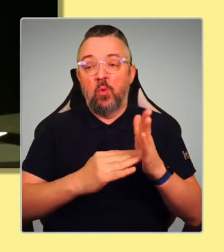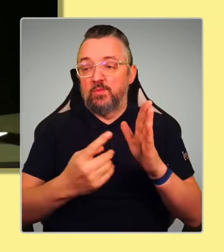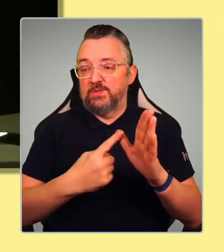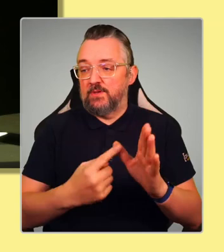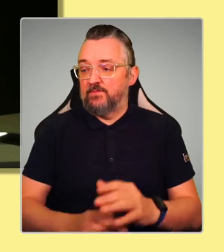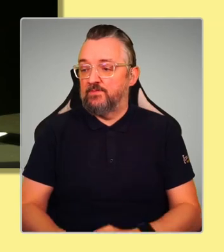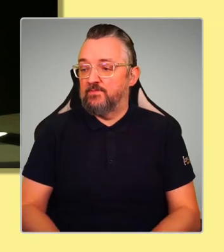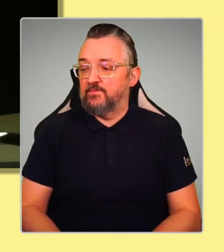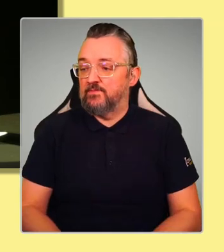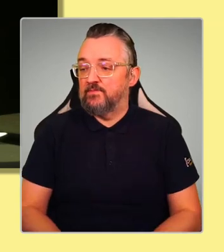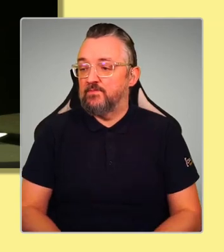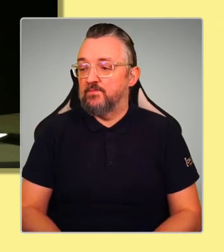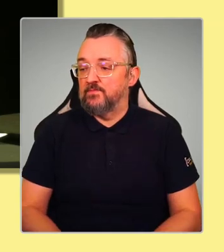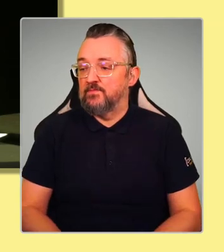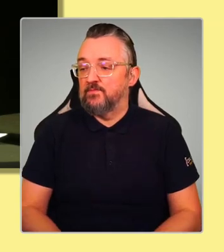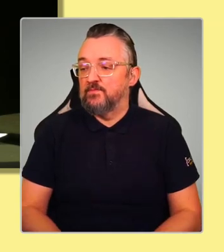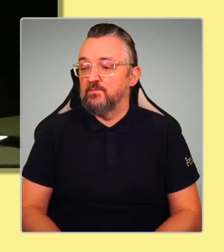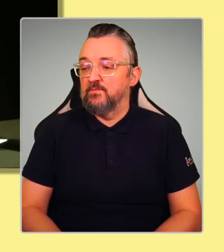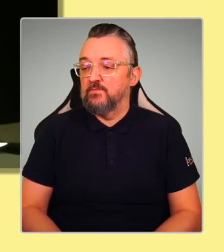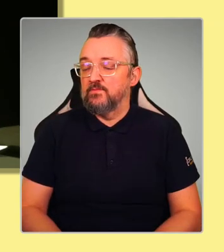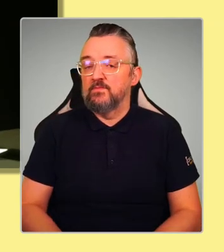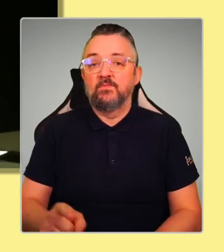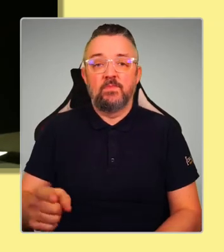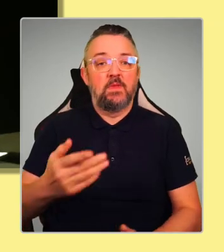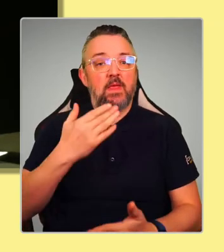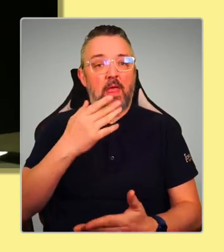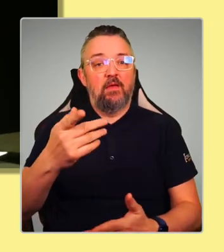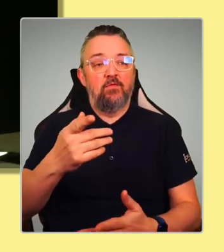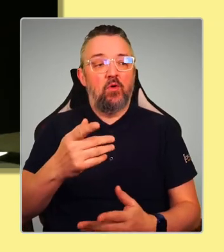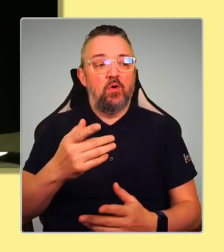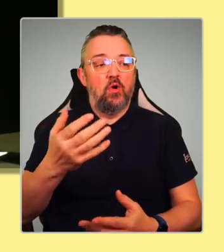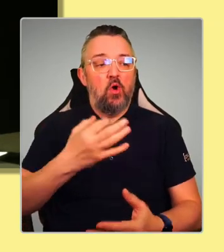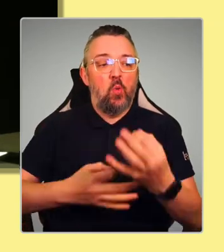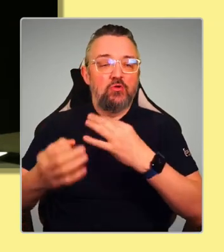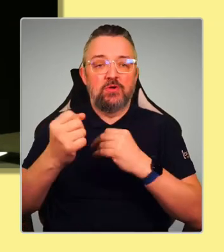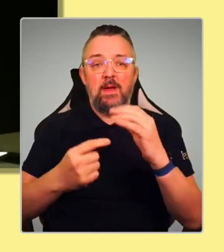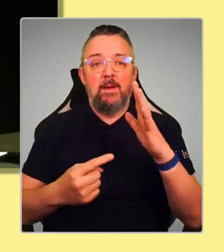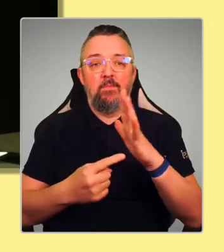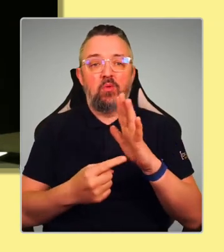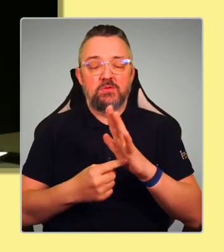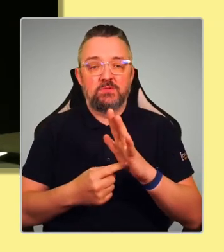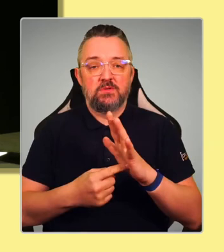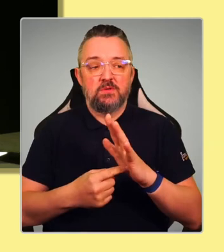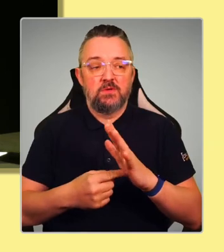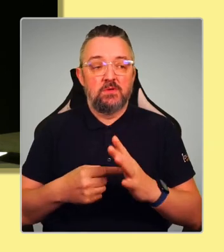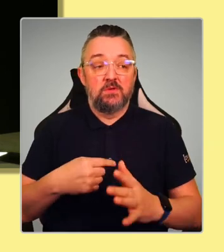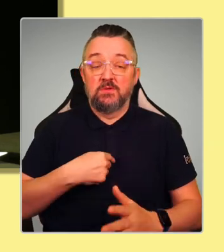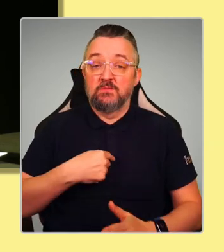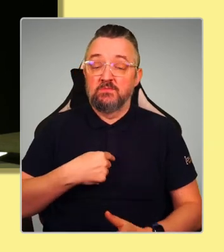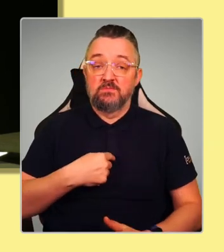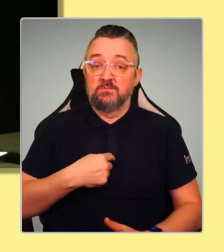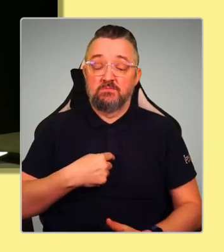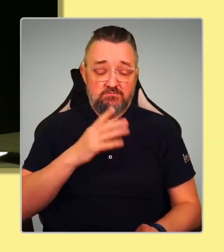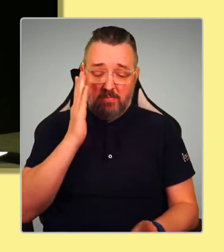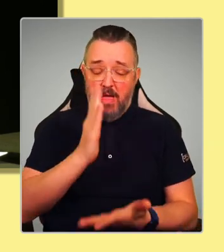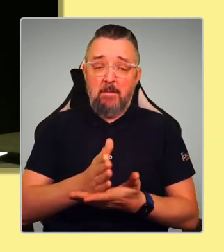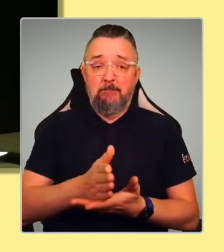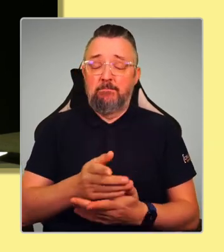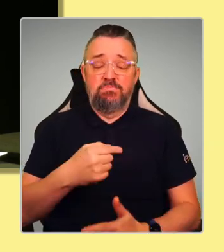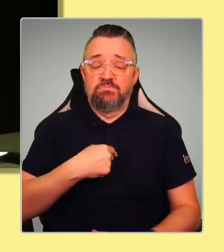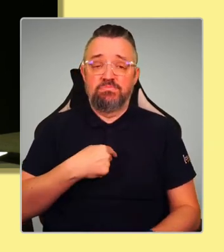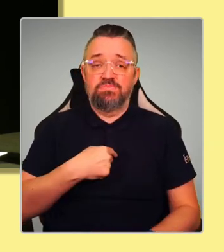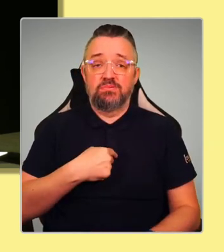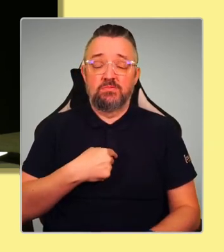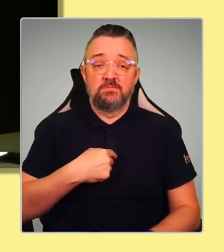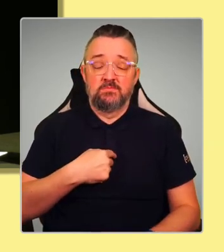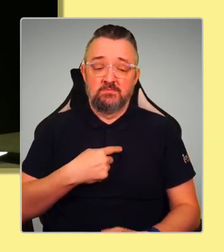Thanks, Denise, for such an important question. Look, I am unequivocal on this. I'm unapologetic about it.